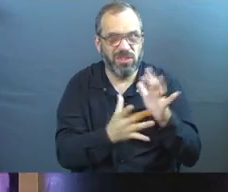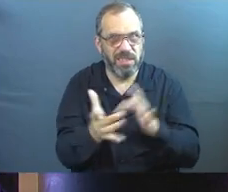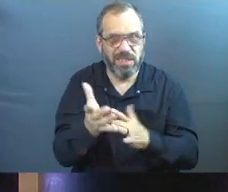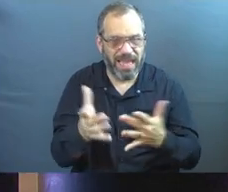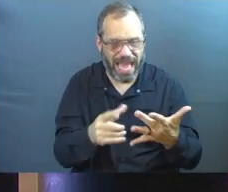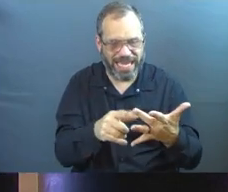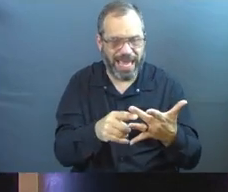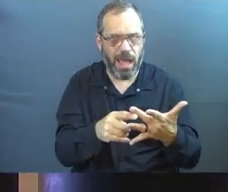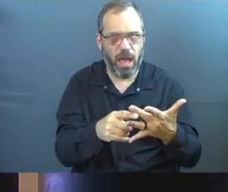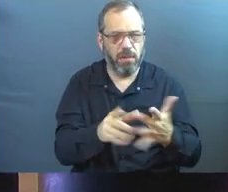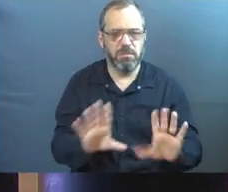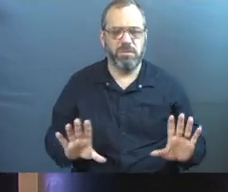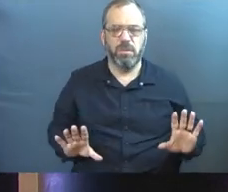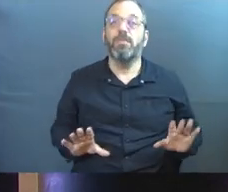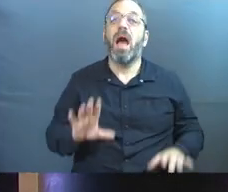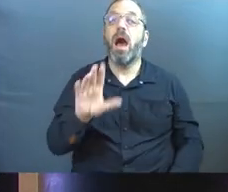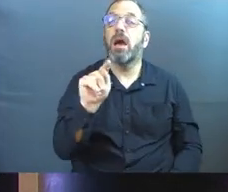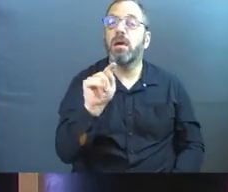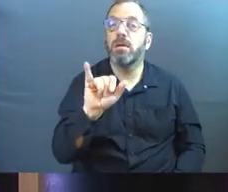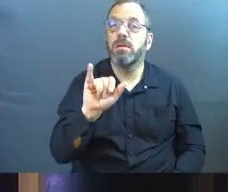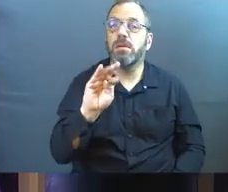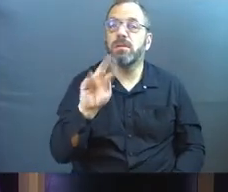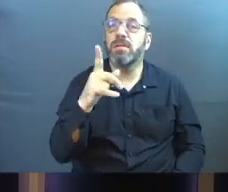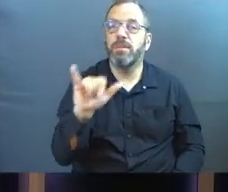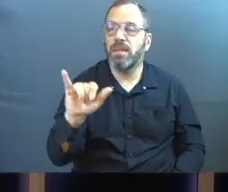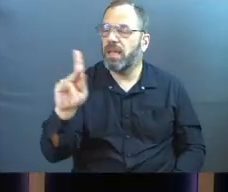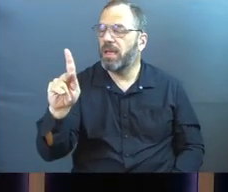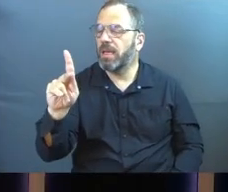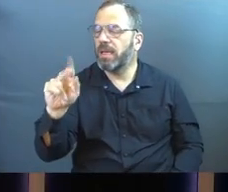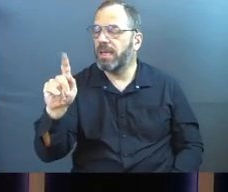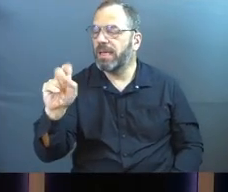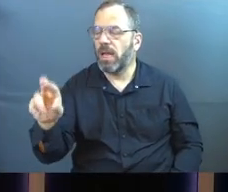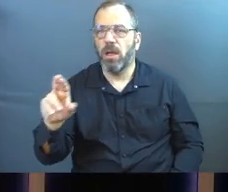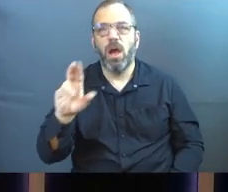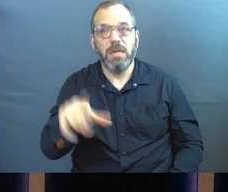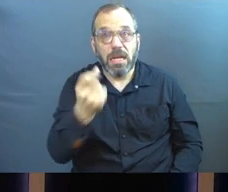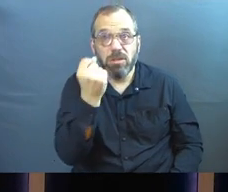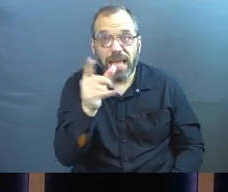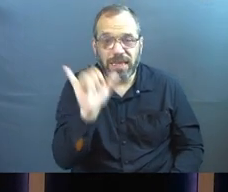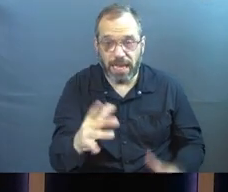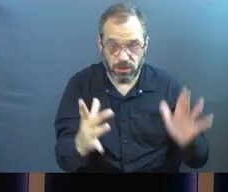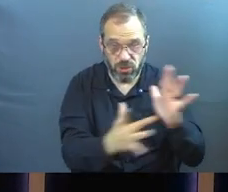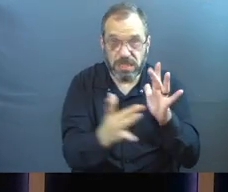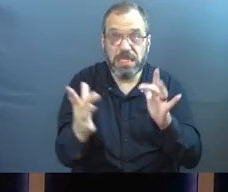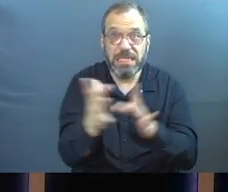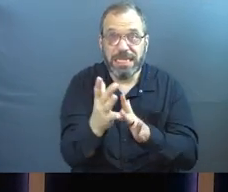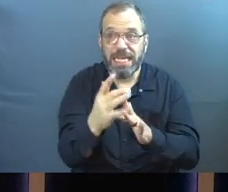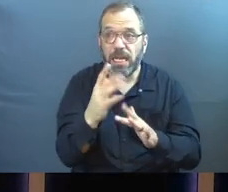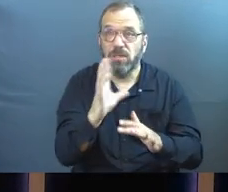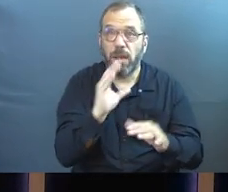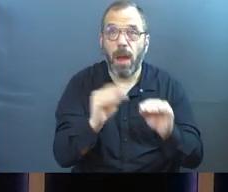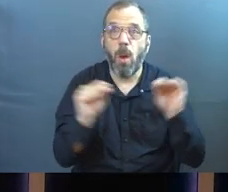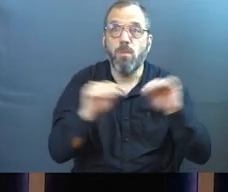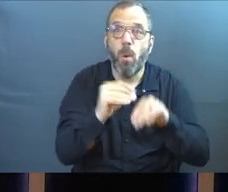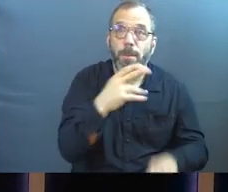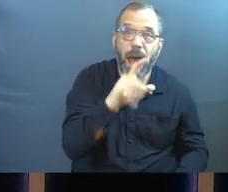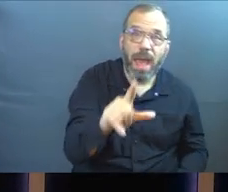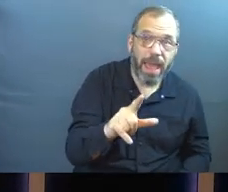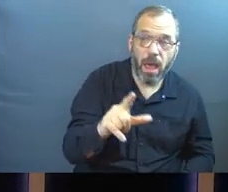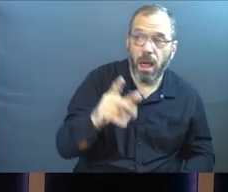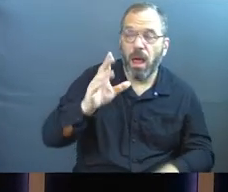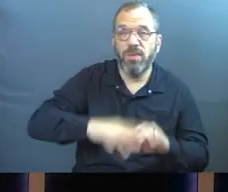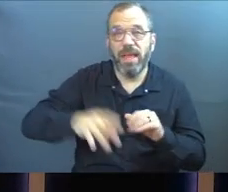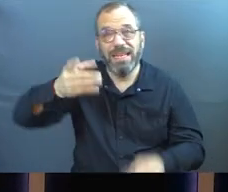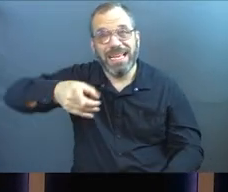sidestep it. Timothy Keller said it like this. He says, we must come to grips with the fact that Jesus said more about hell than Daniel,